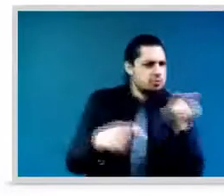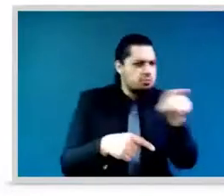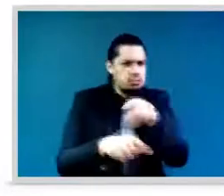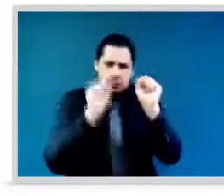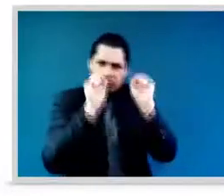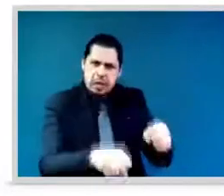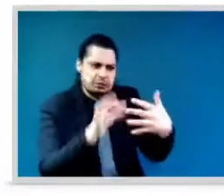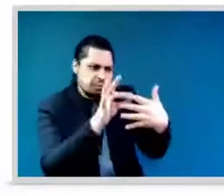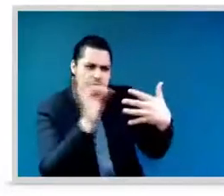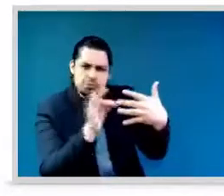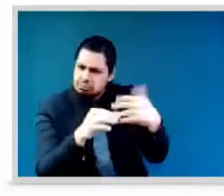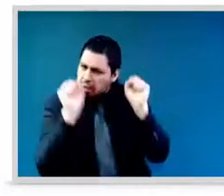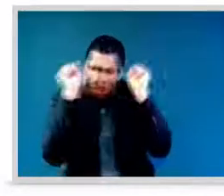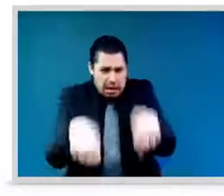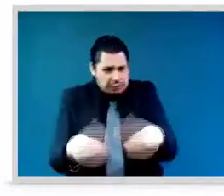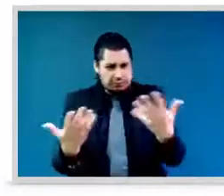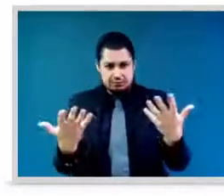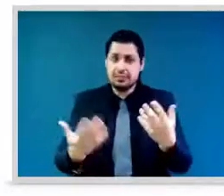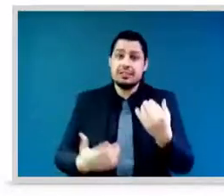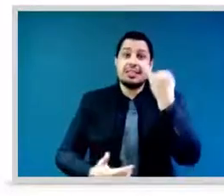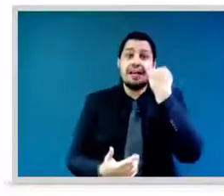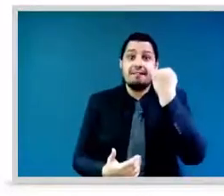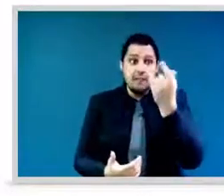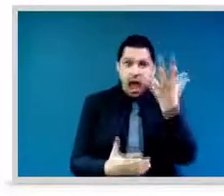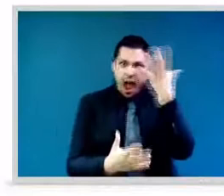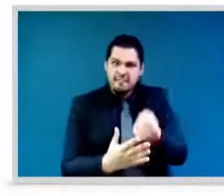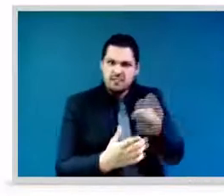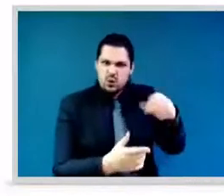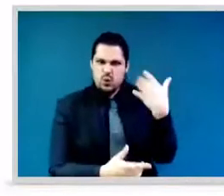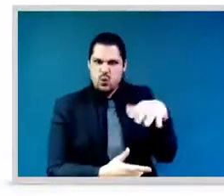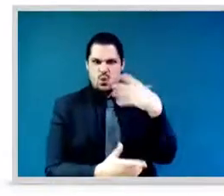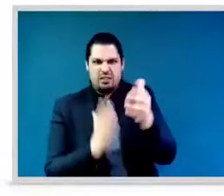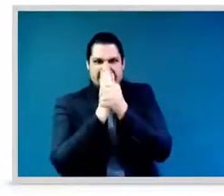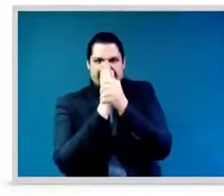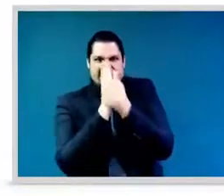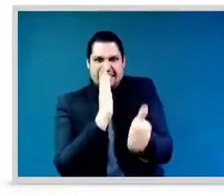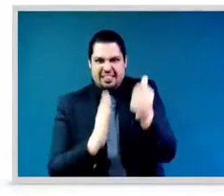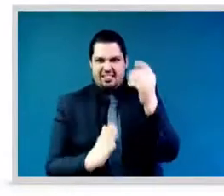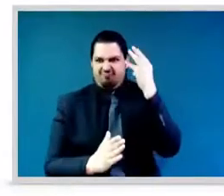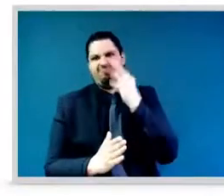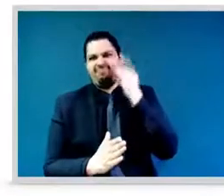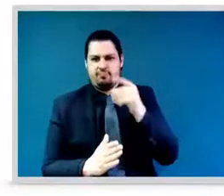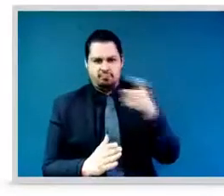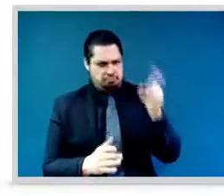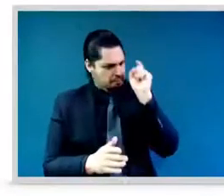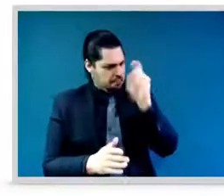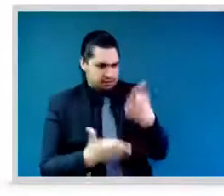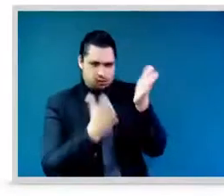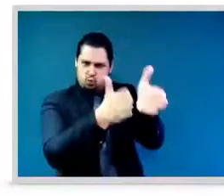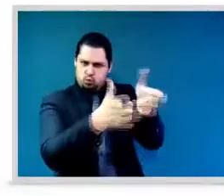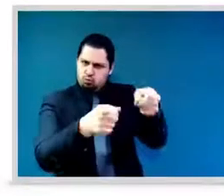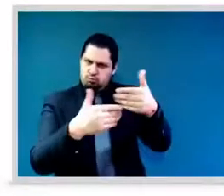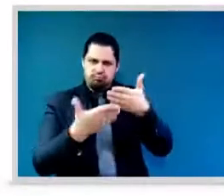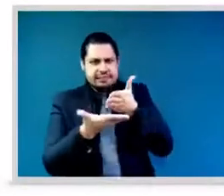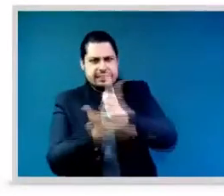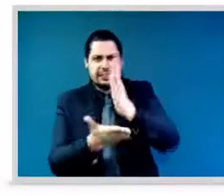and ultimately pursue leadership leadership leadership positions and thereby contribute to their communities and countries